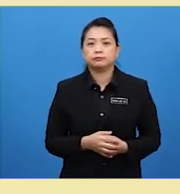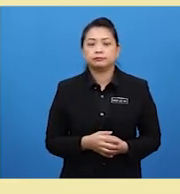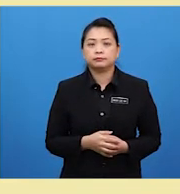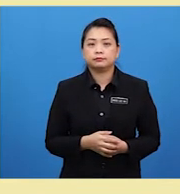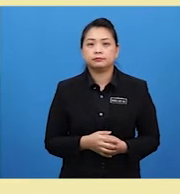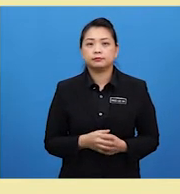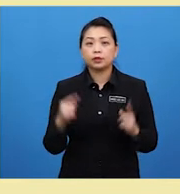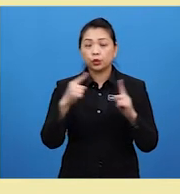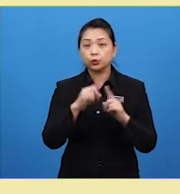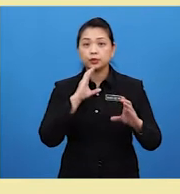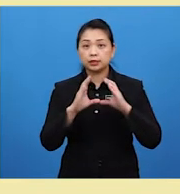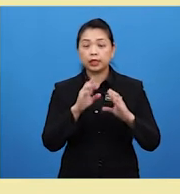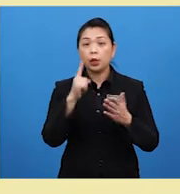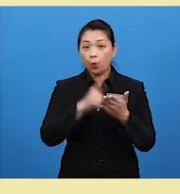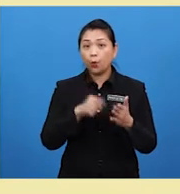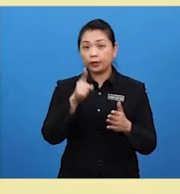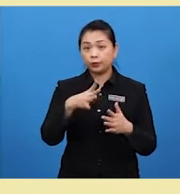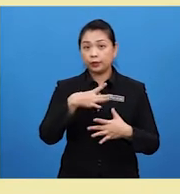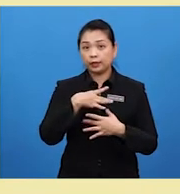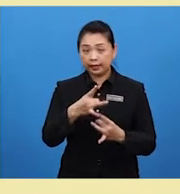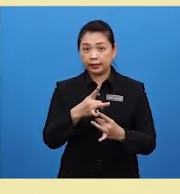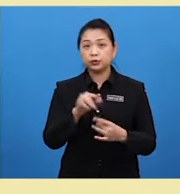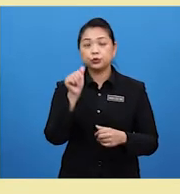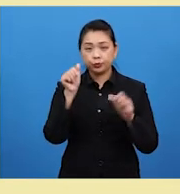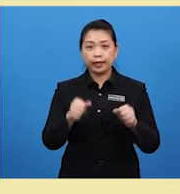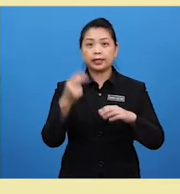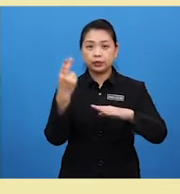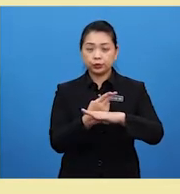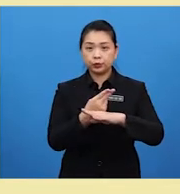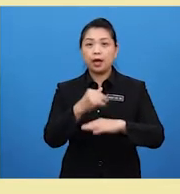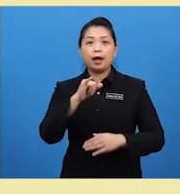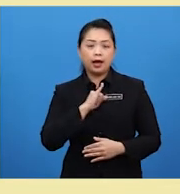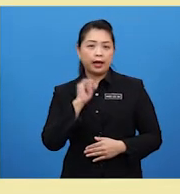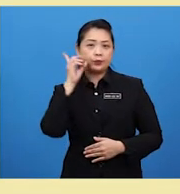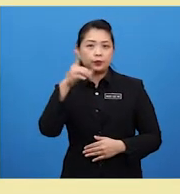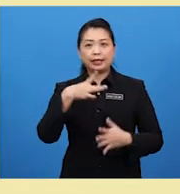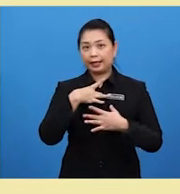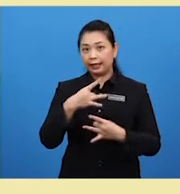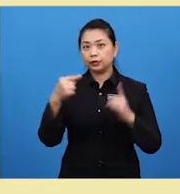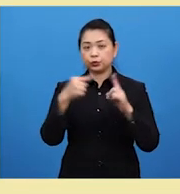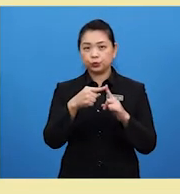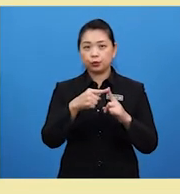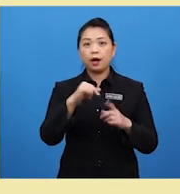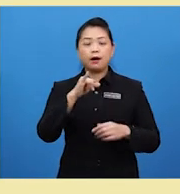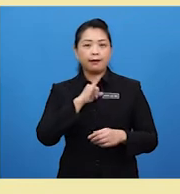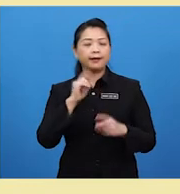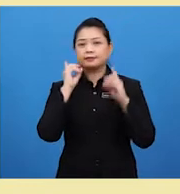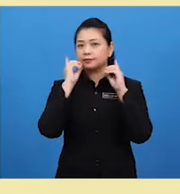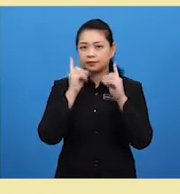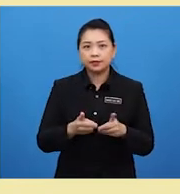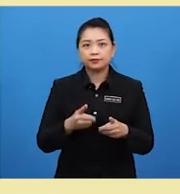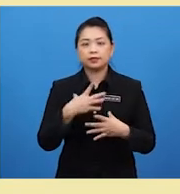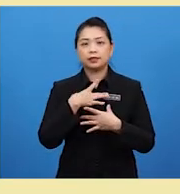To say what you like doing You can use I like to I definitely